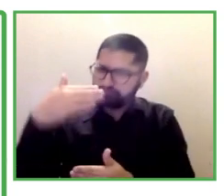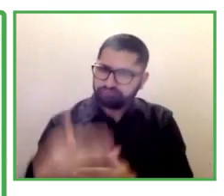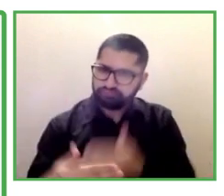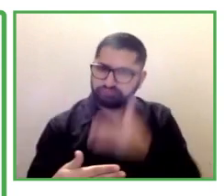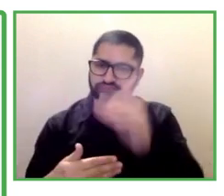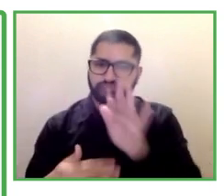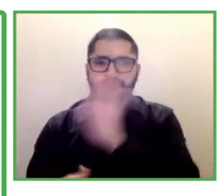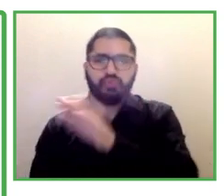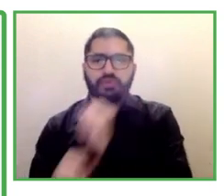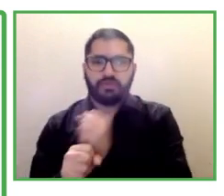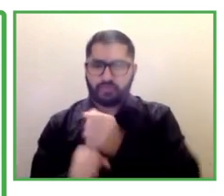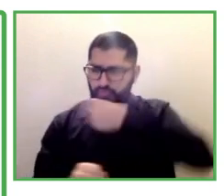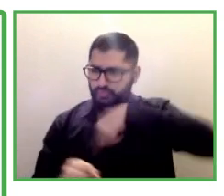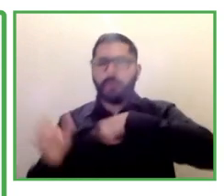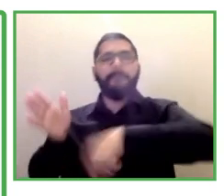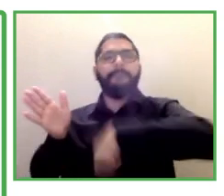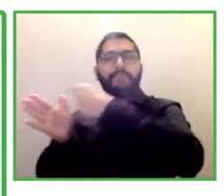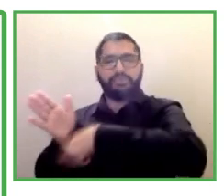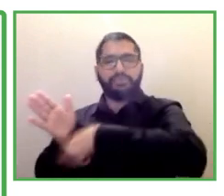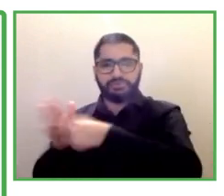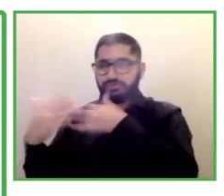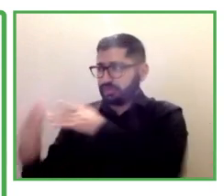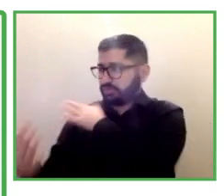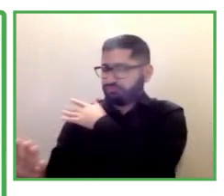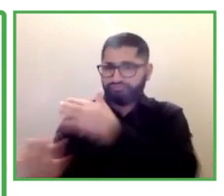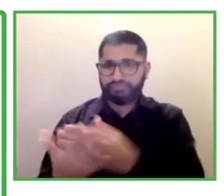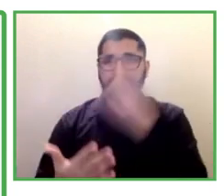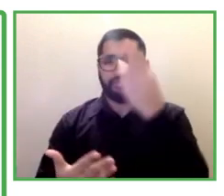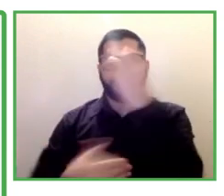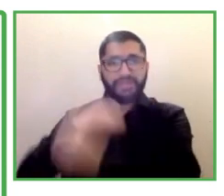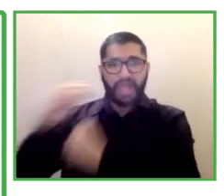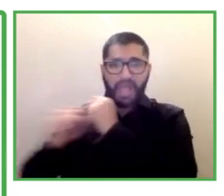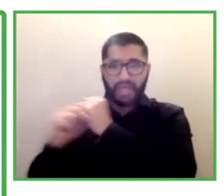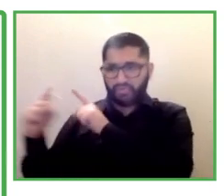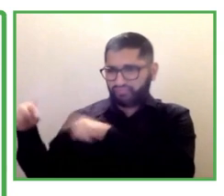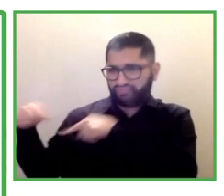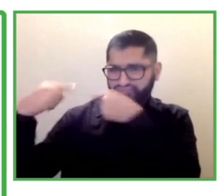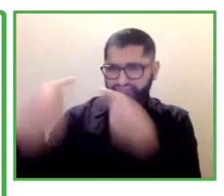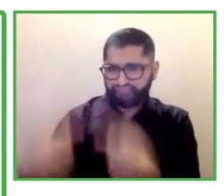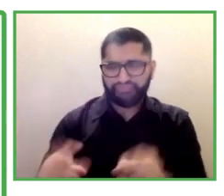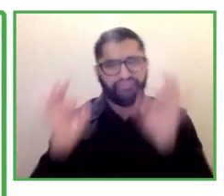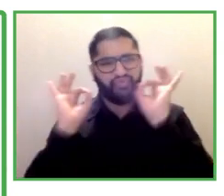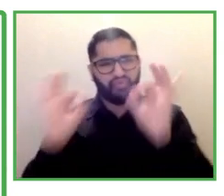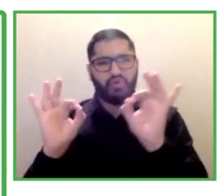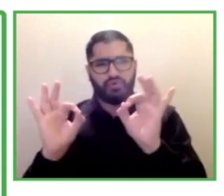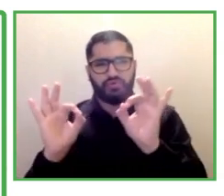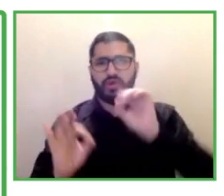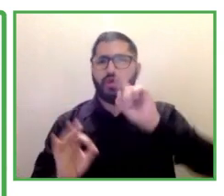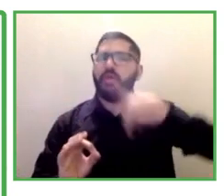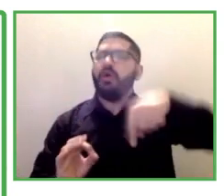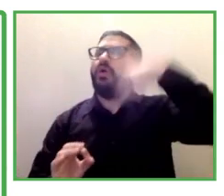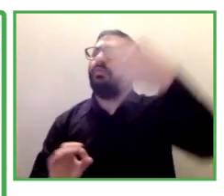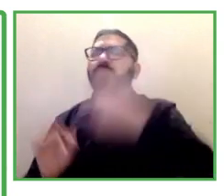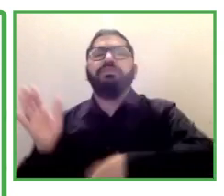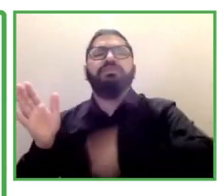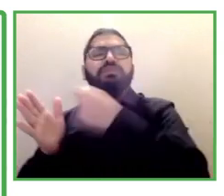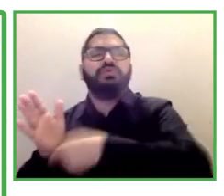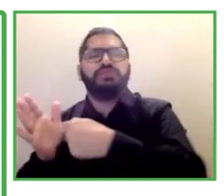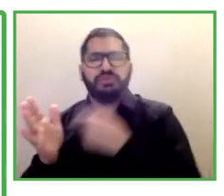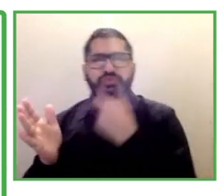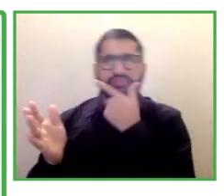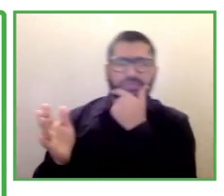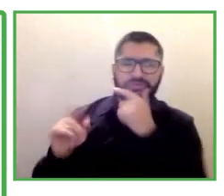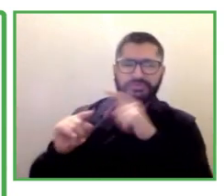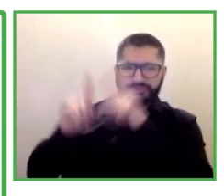we will see how that will look I'm going to assume due to the COVID pandemic and still working through that